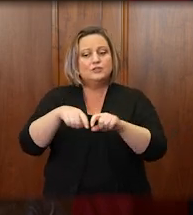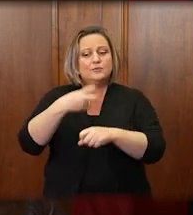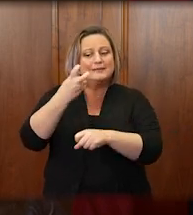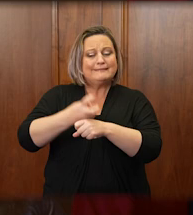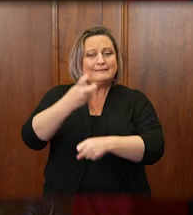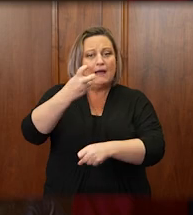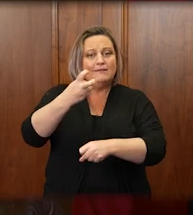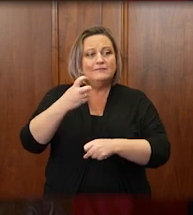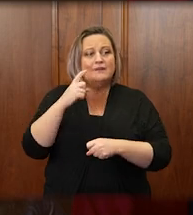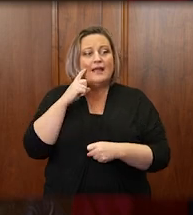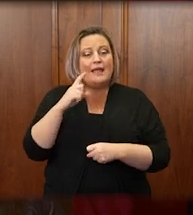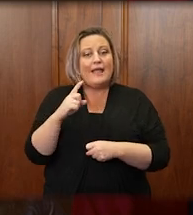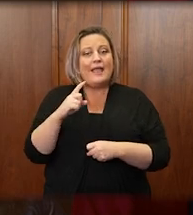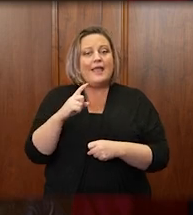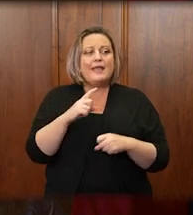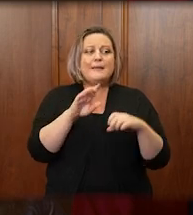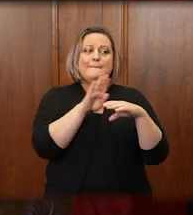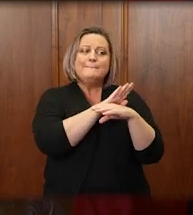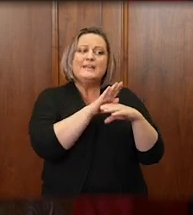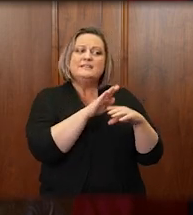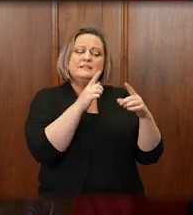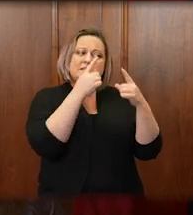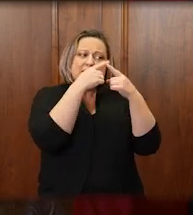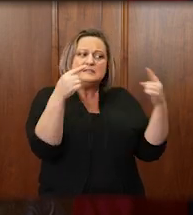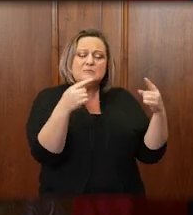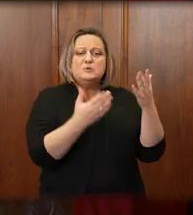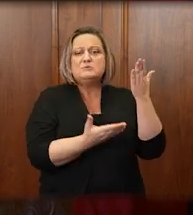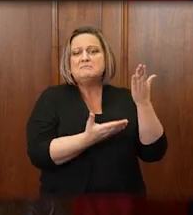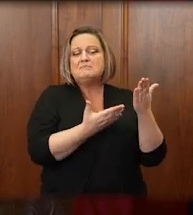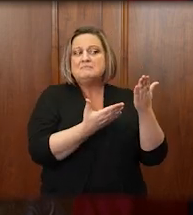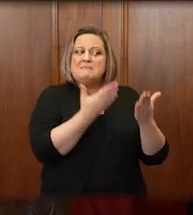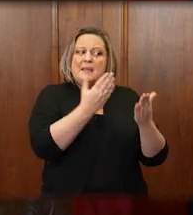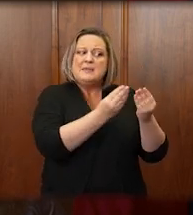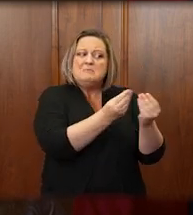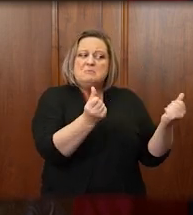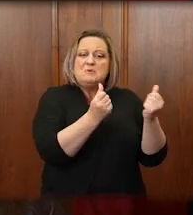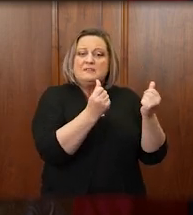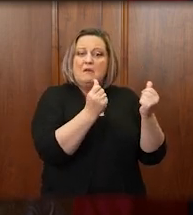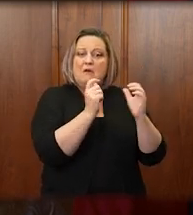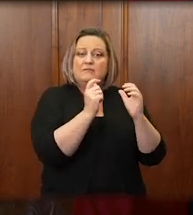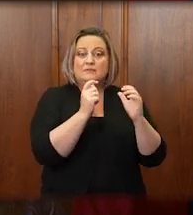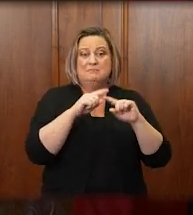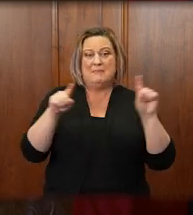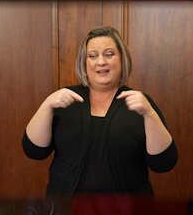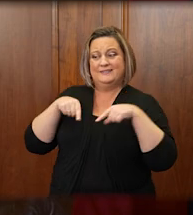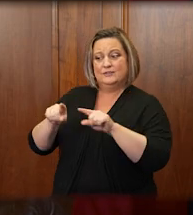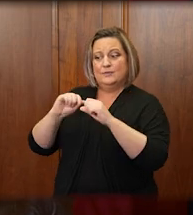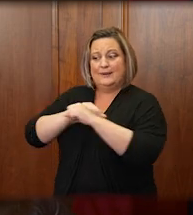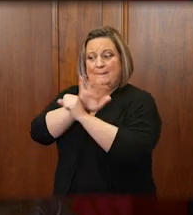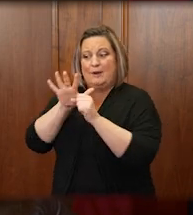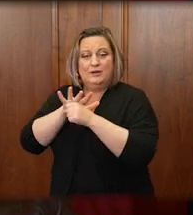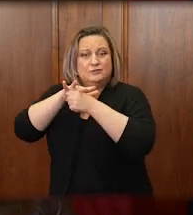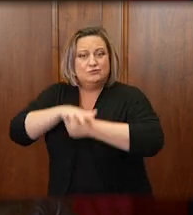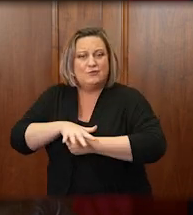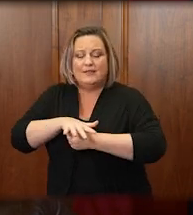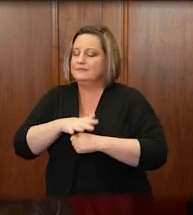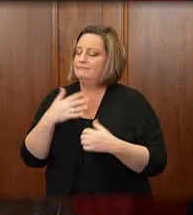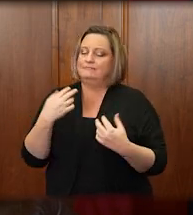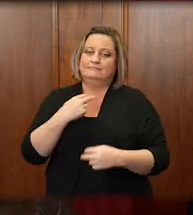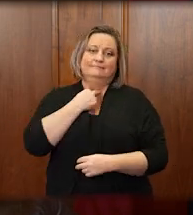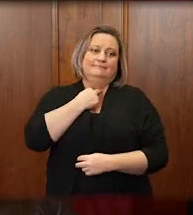a commercial dispute that might have been worked out may end up in the courts, as the participants are simply cornered